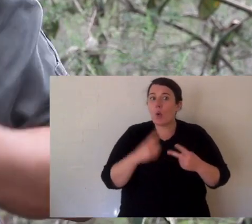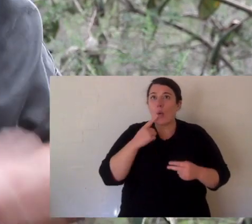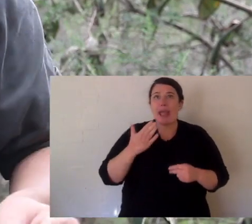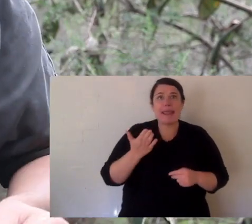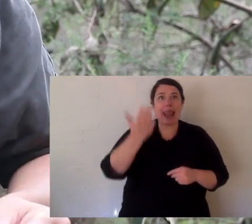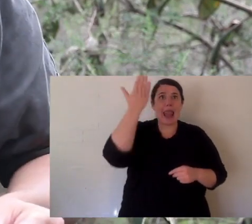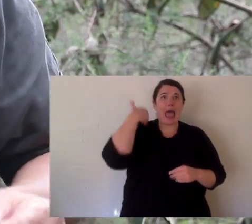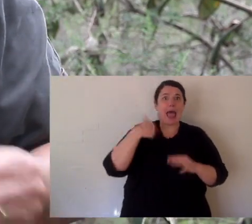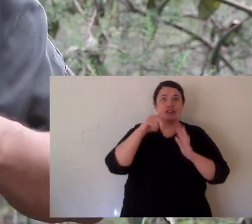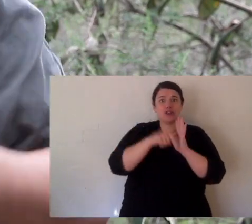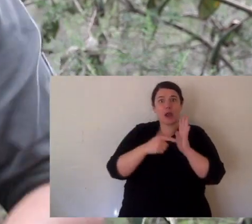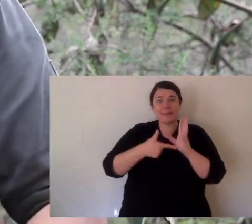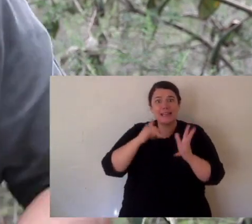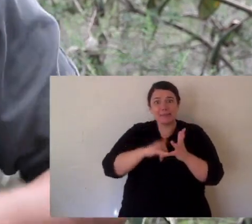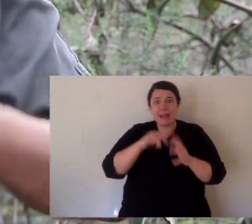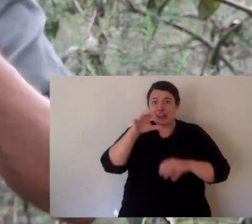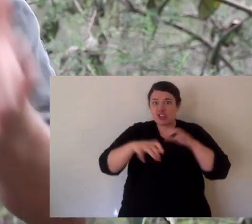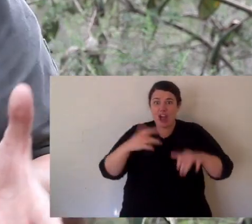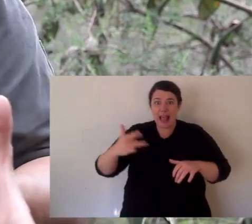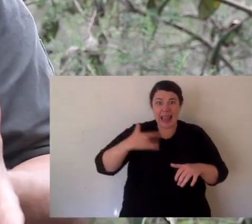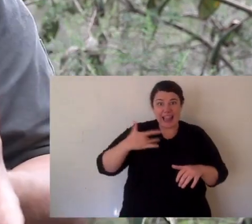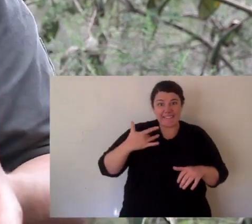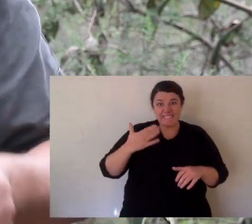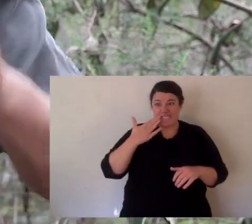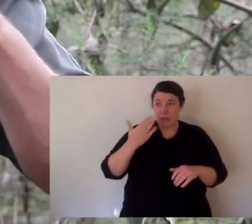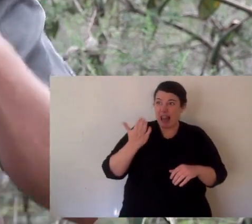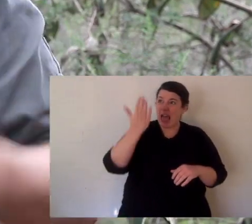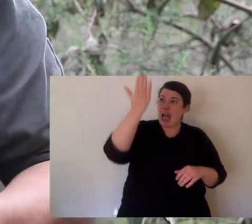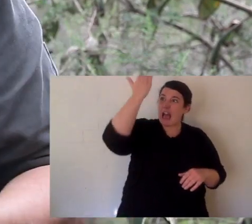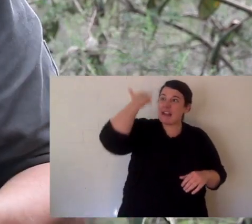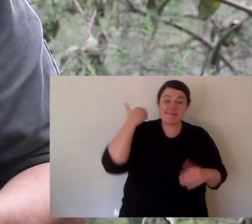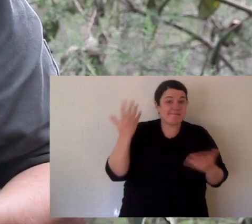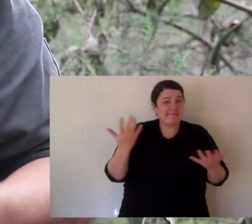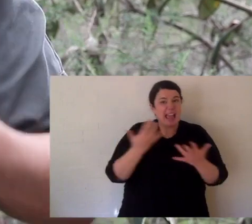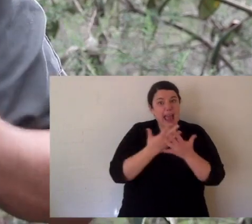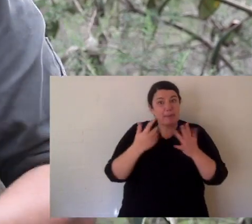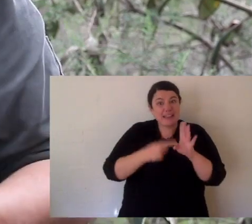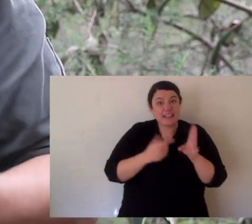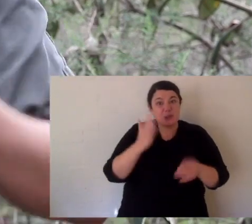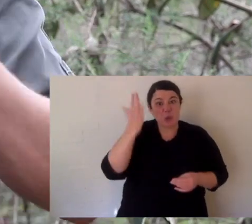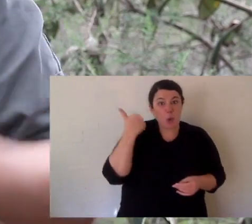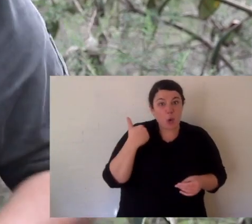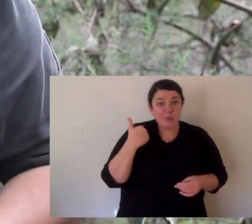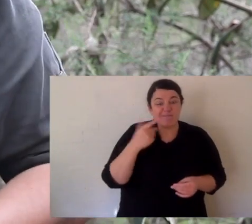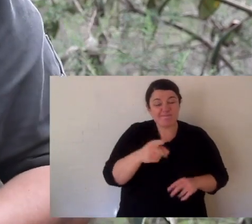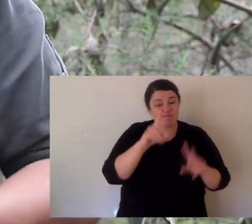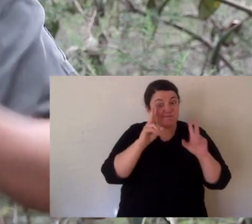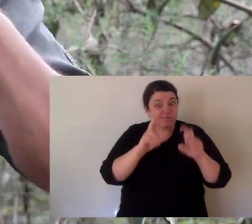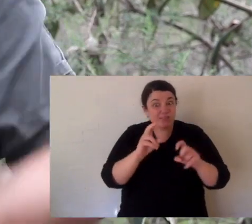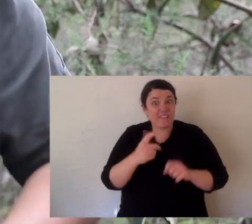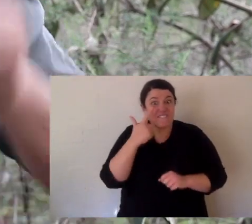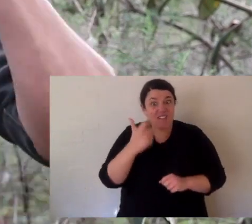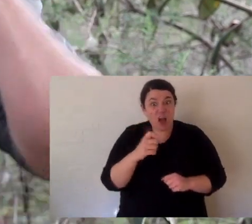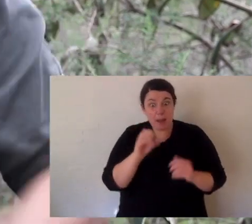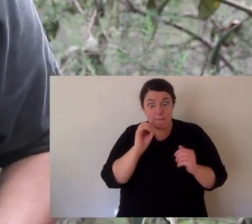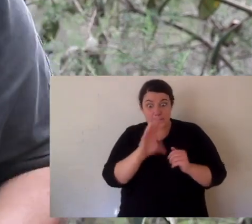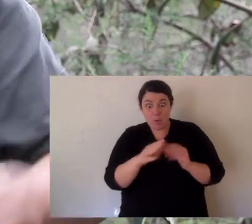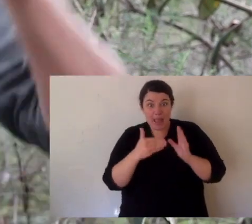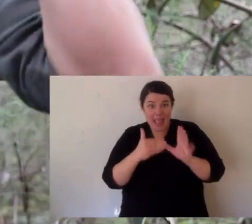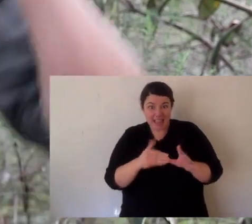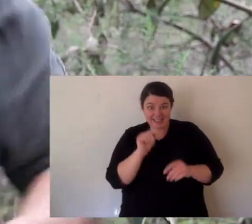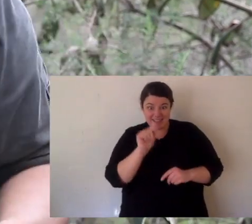protecting nature. Now your second bit of homework is to tell me when was the last time a living